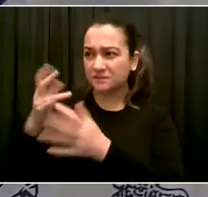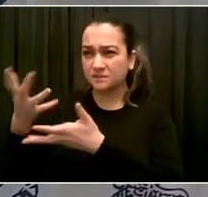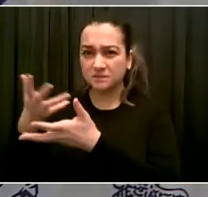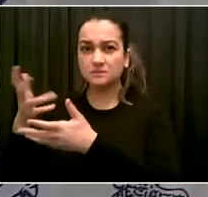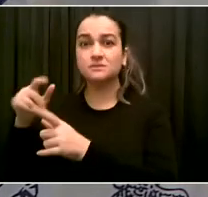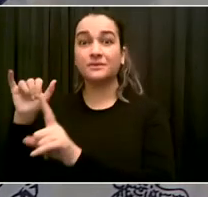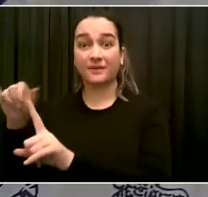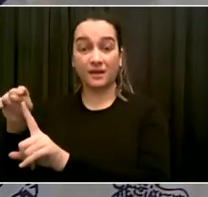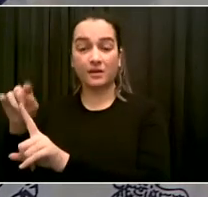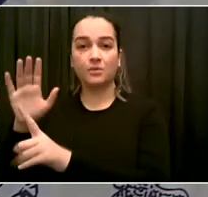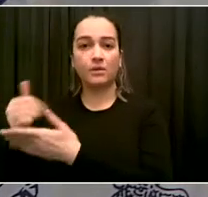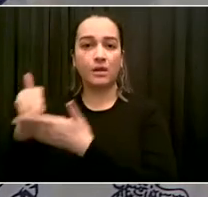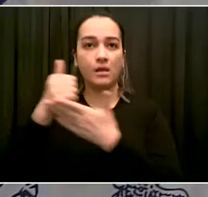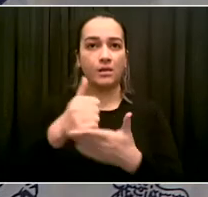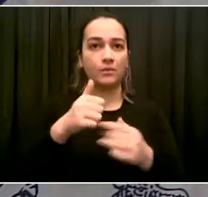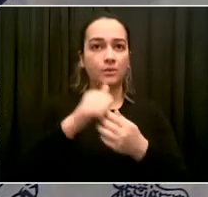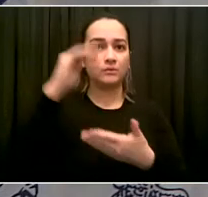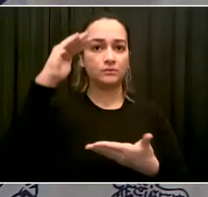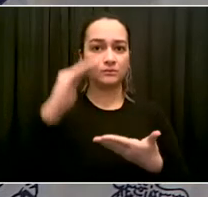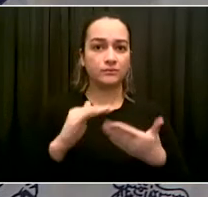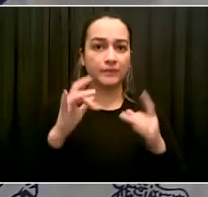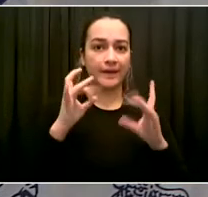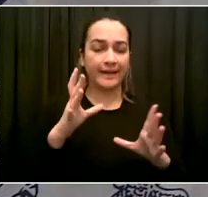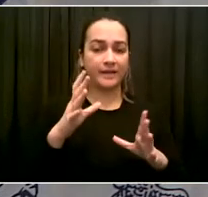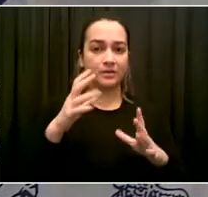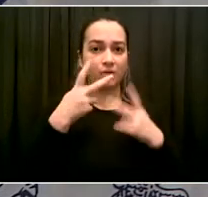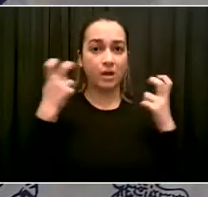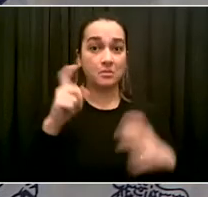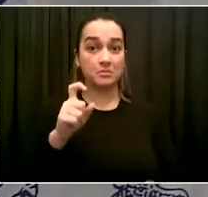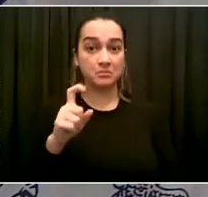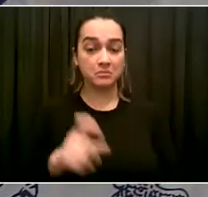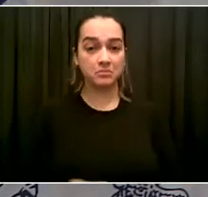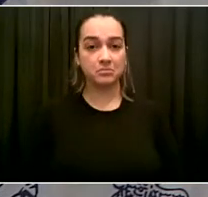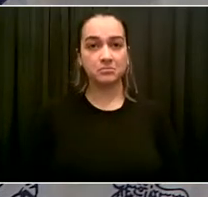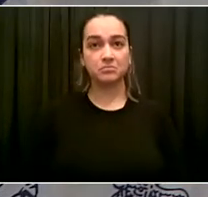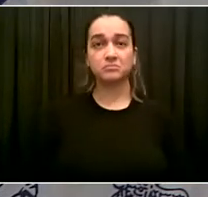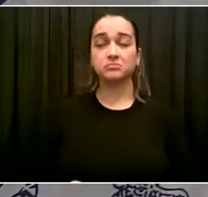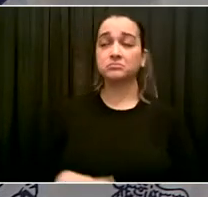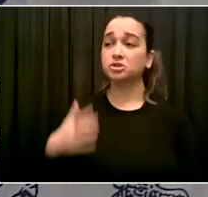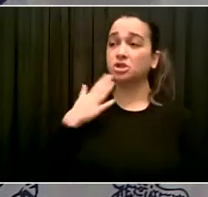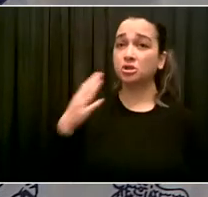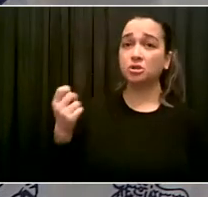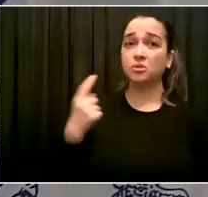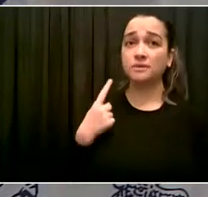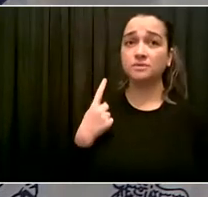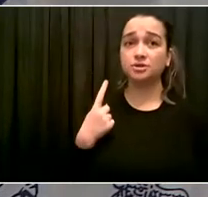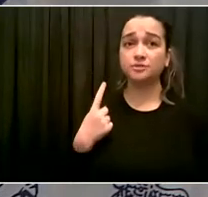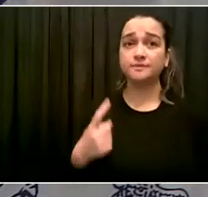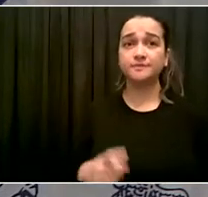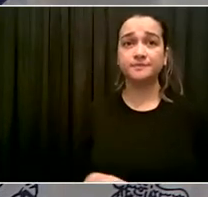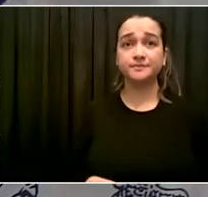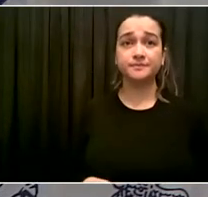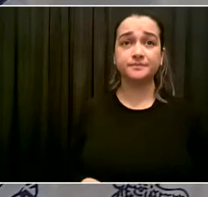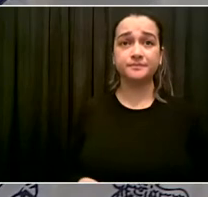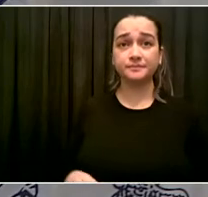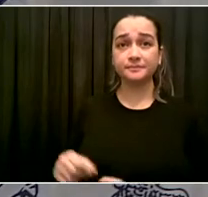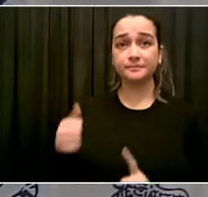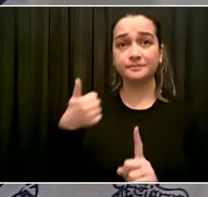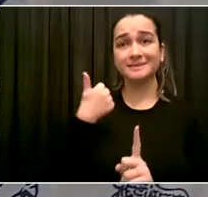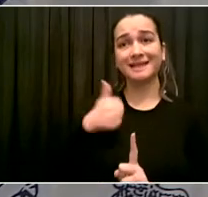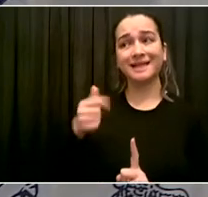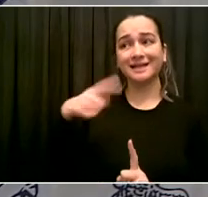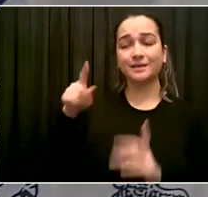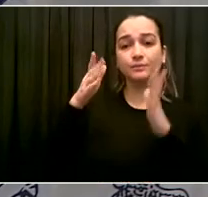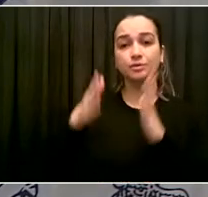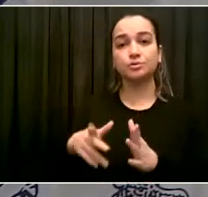I think when people are dealing with stress, when they're dealing with fear, and it's very legitimate fear, whether it's the pandemic or